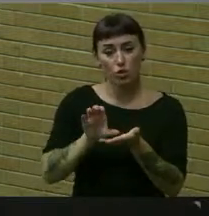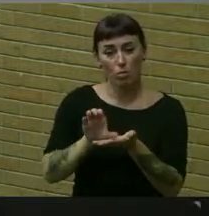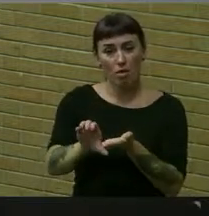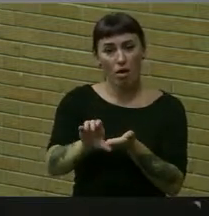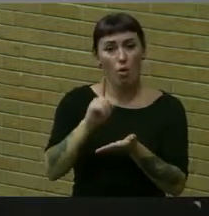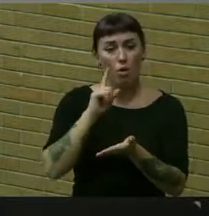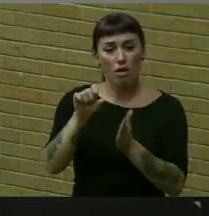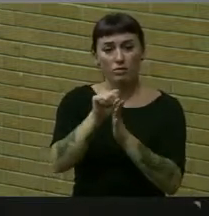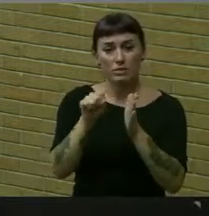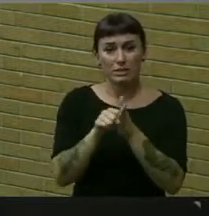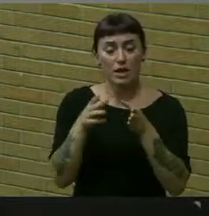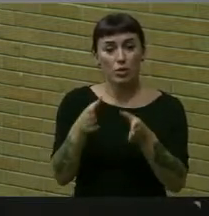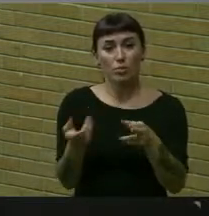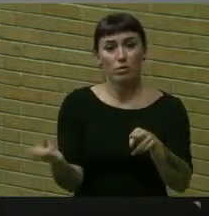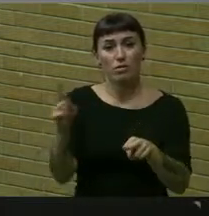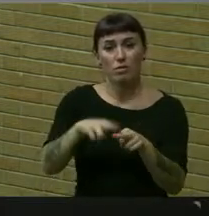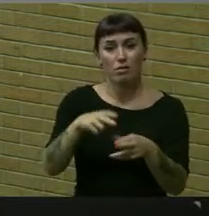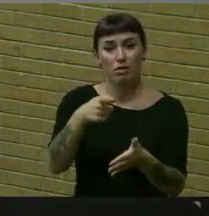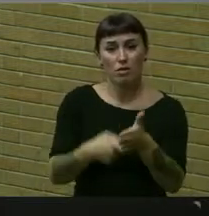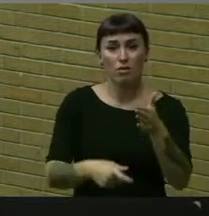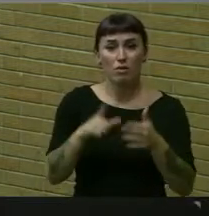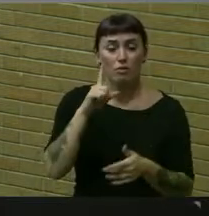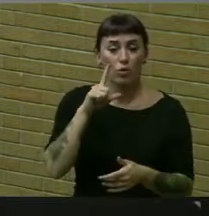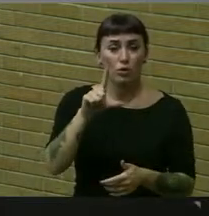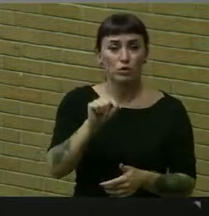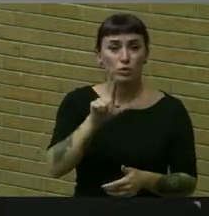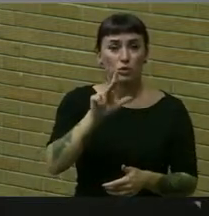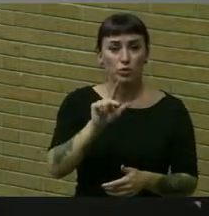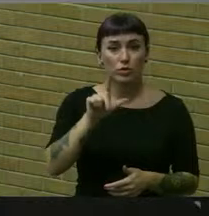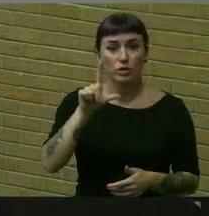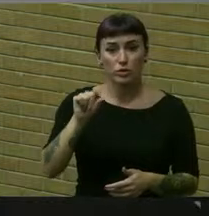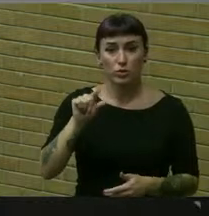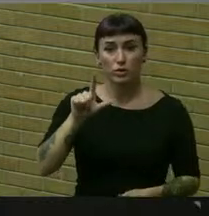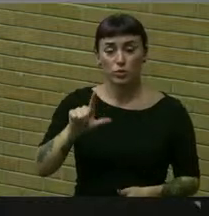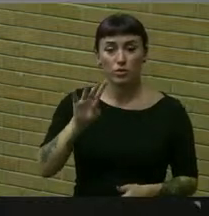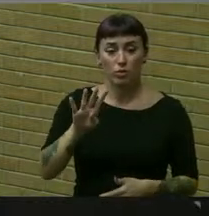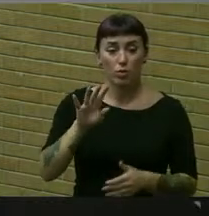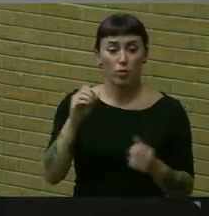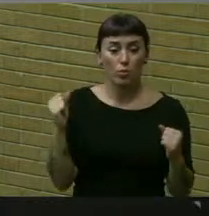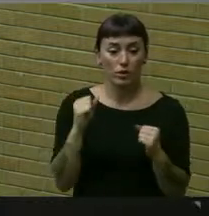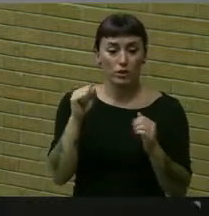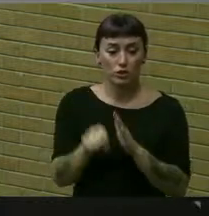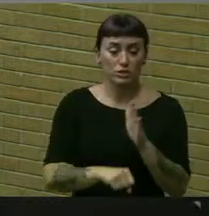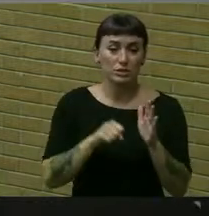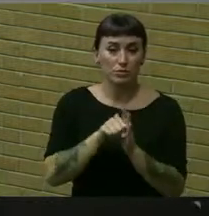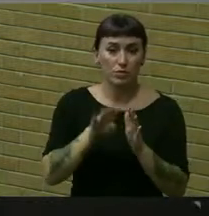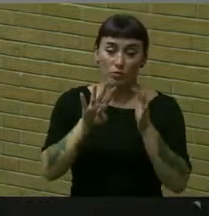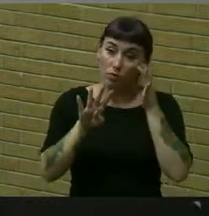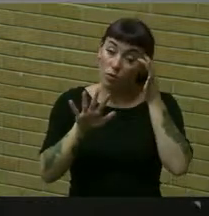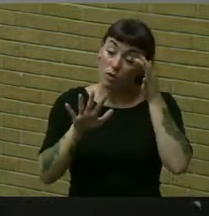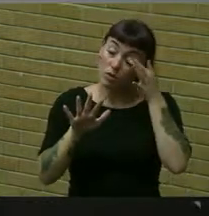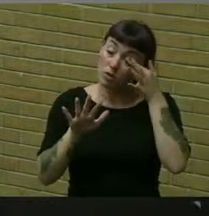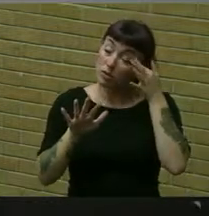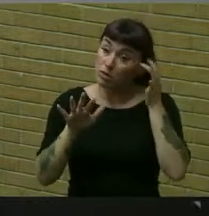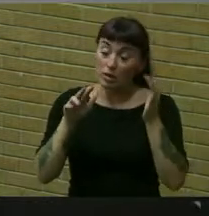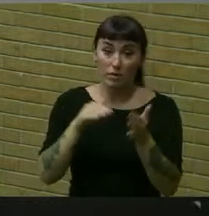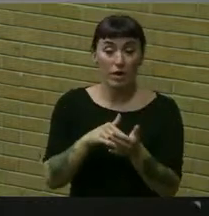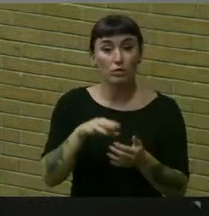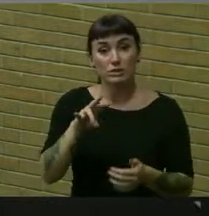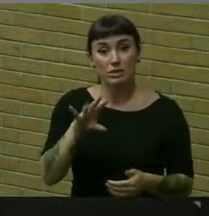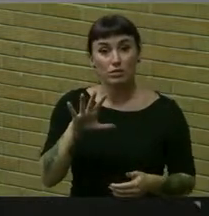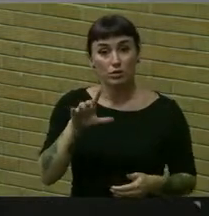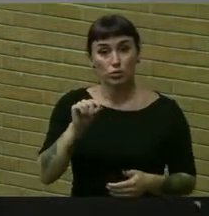roads by increasing the cost for the 2023-24 winter season by 43 720 dollars